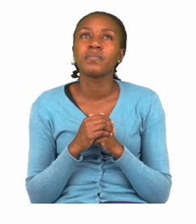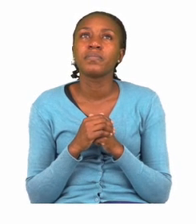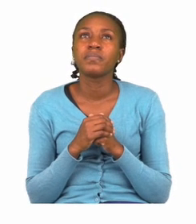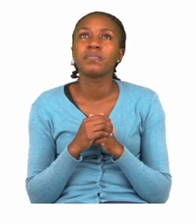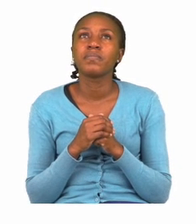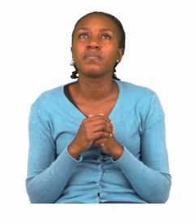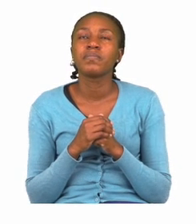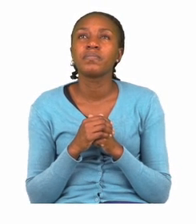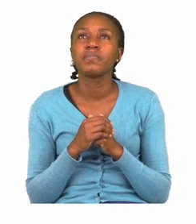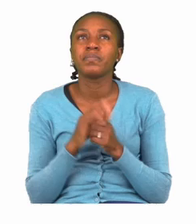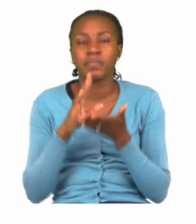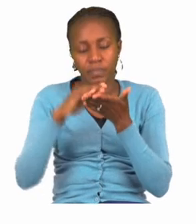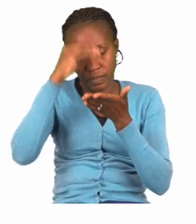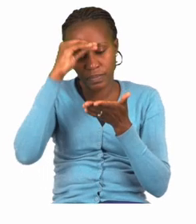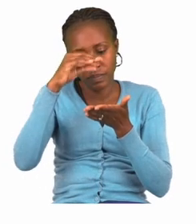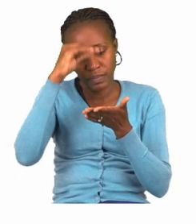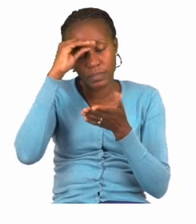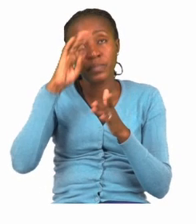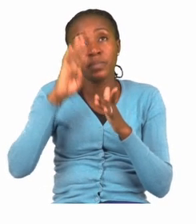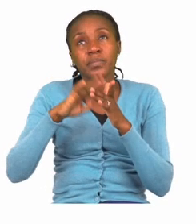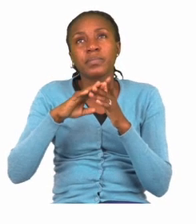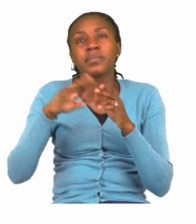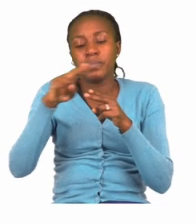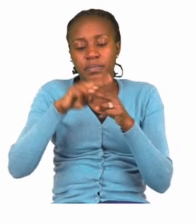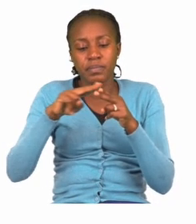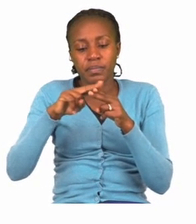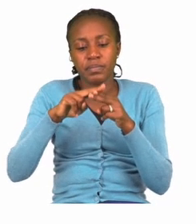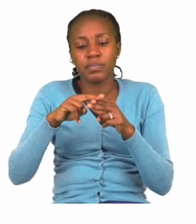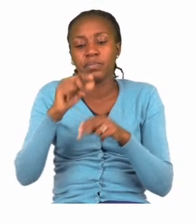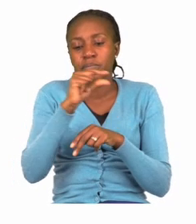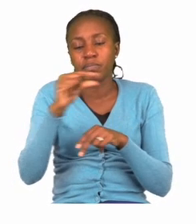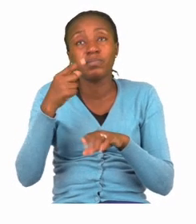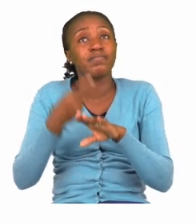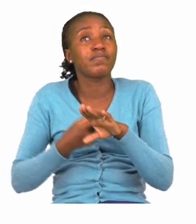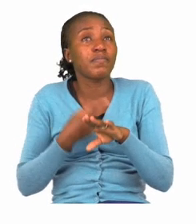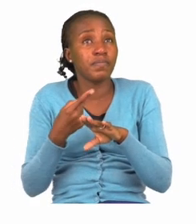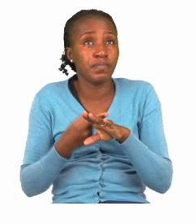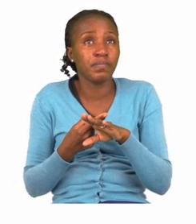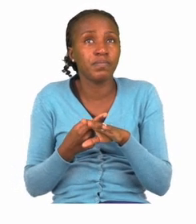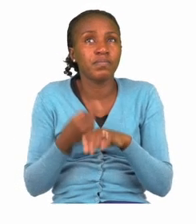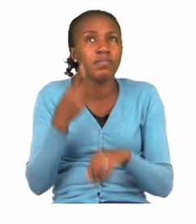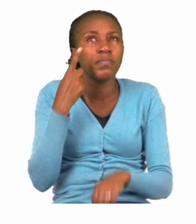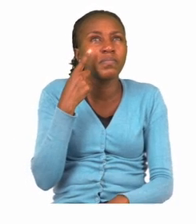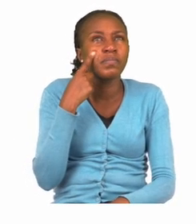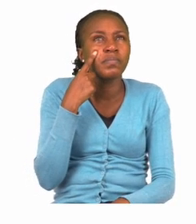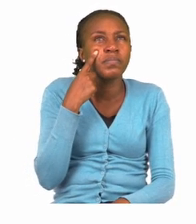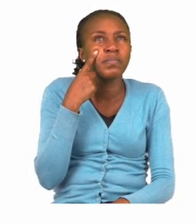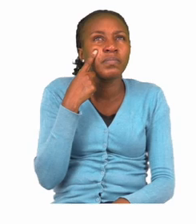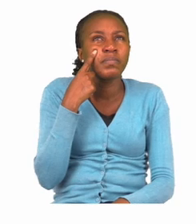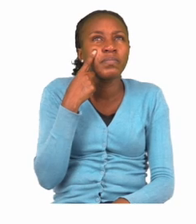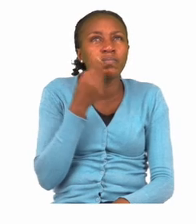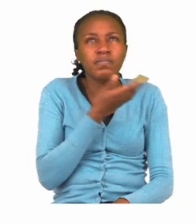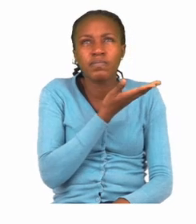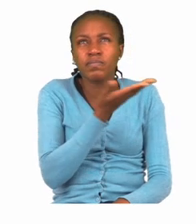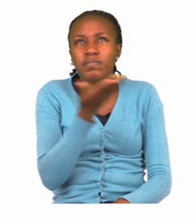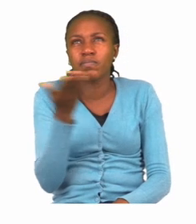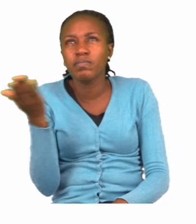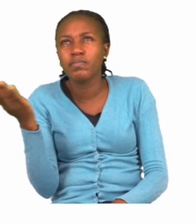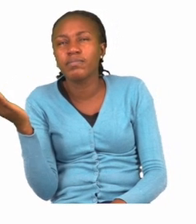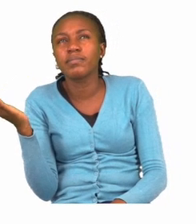learn about sight words. Now here we have to look for all the sight words.